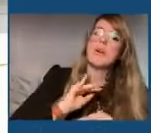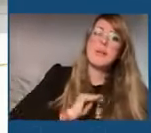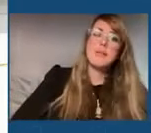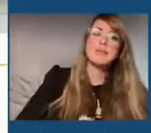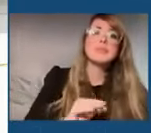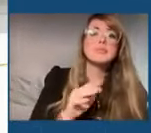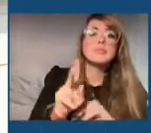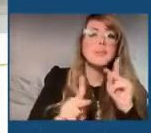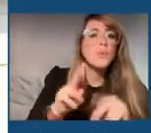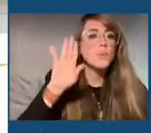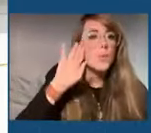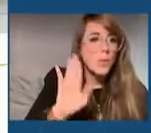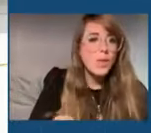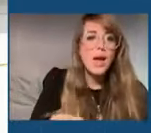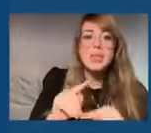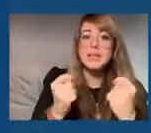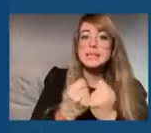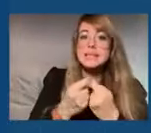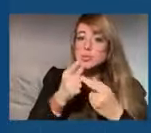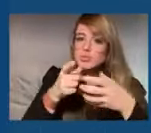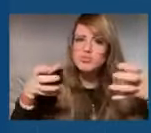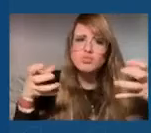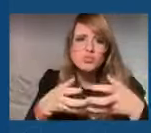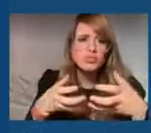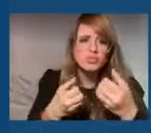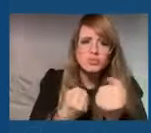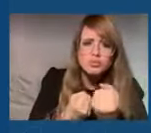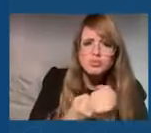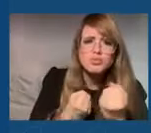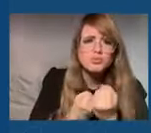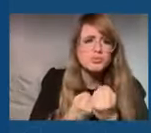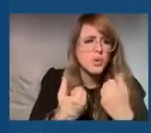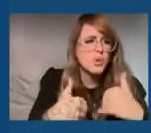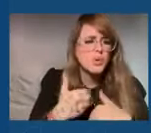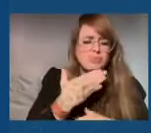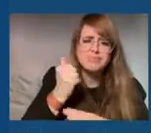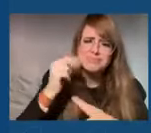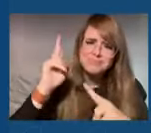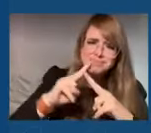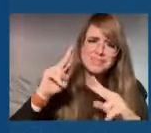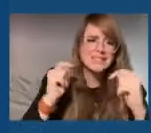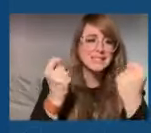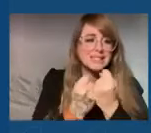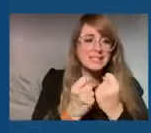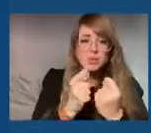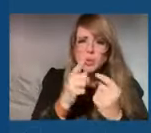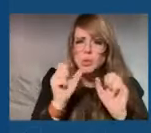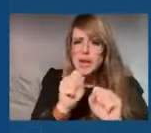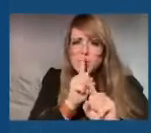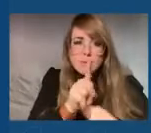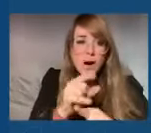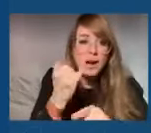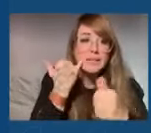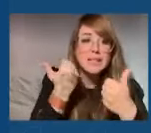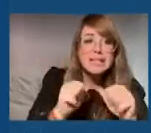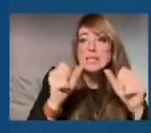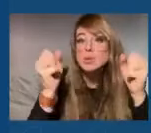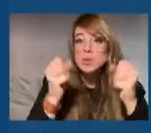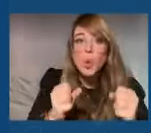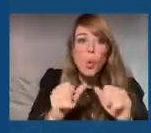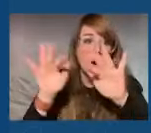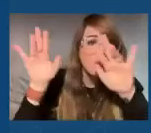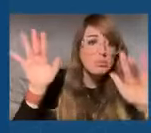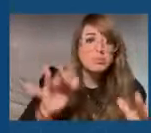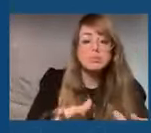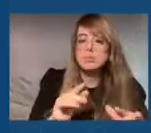team assembled in the entire country to respond to winter events, storm events, any kind of storm, sitting right here with